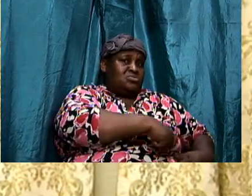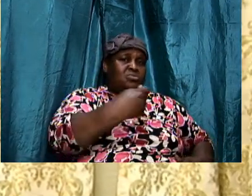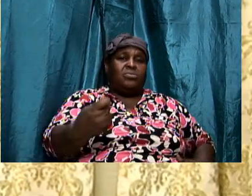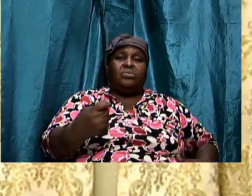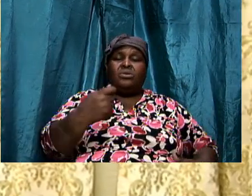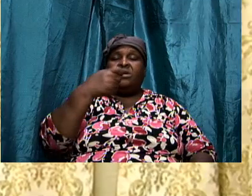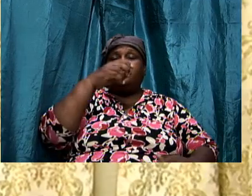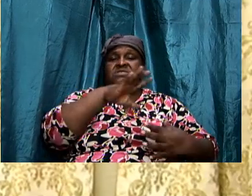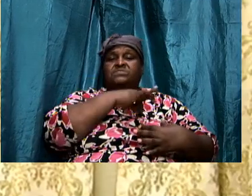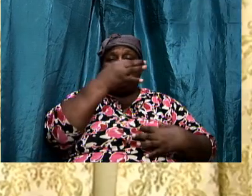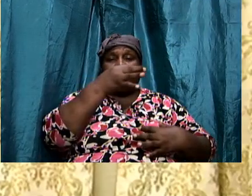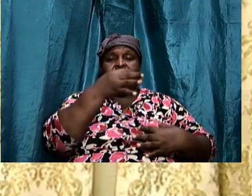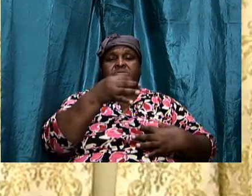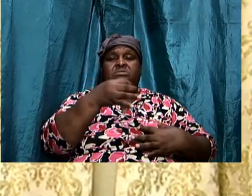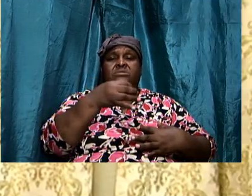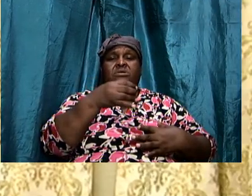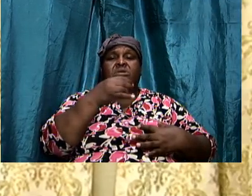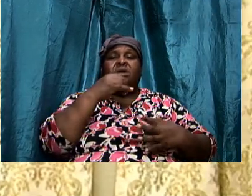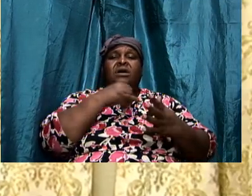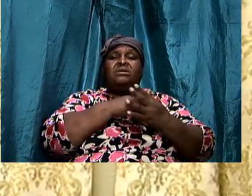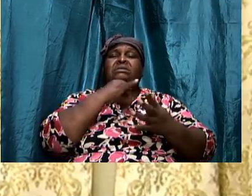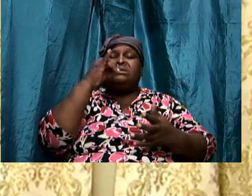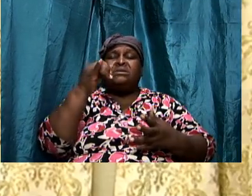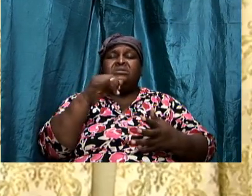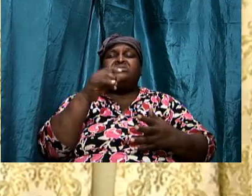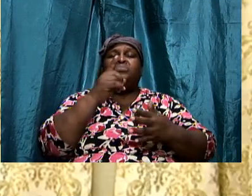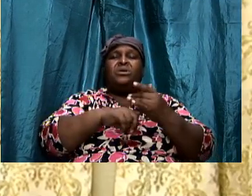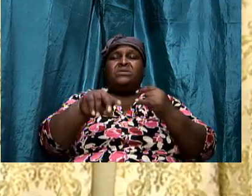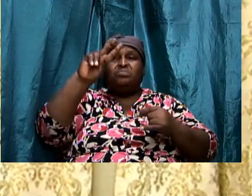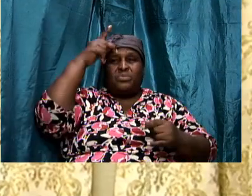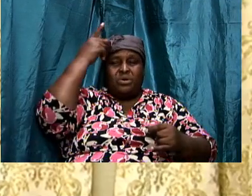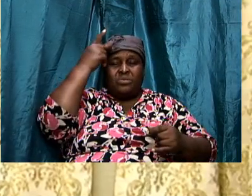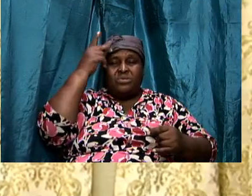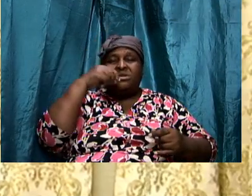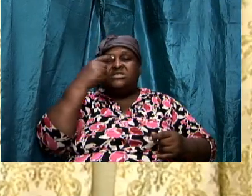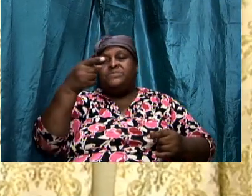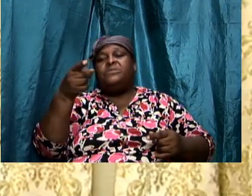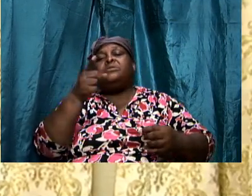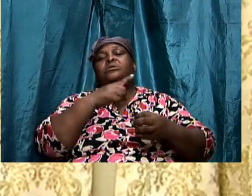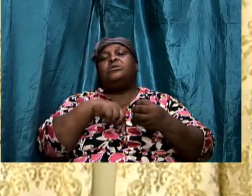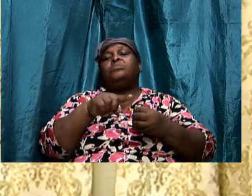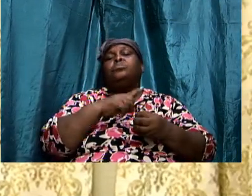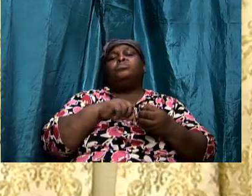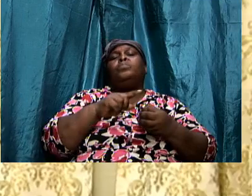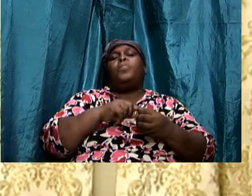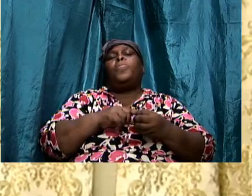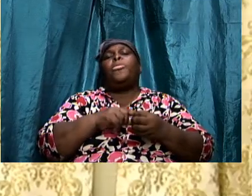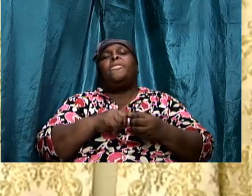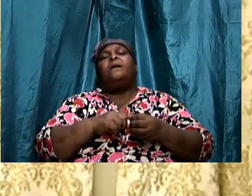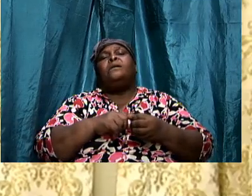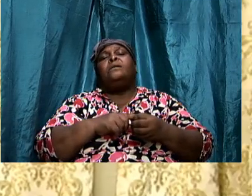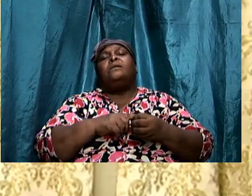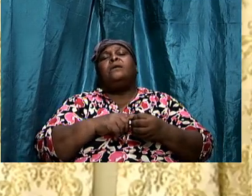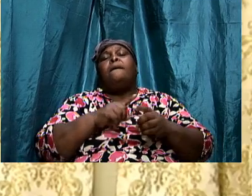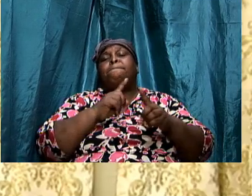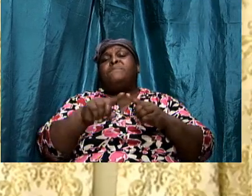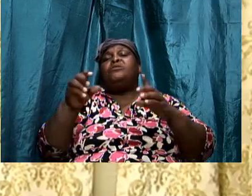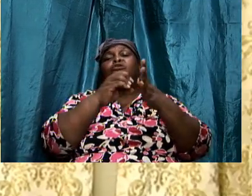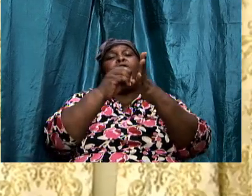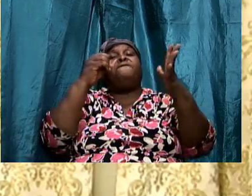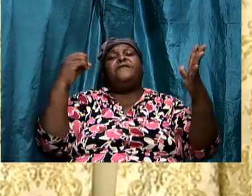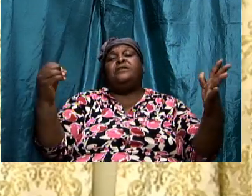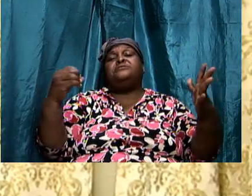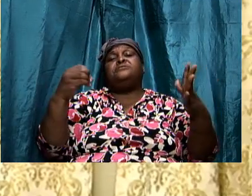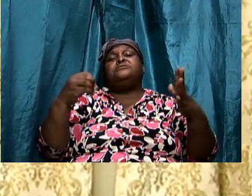is what? Of course, in addition to the other armory that we would have had. But the offensive weapon